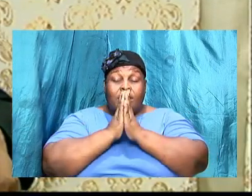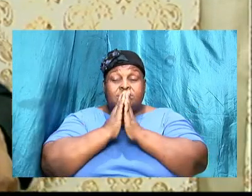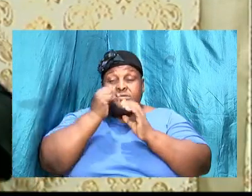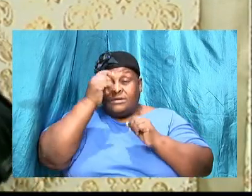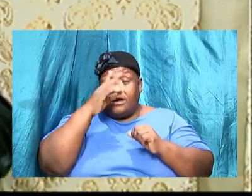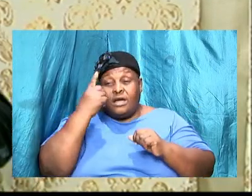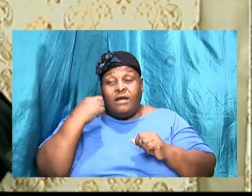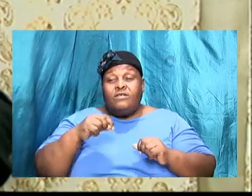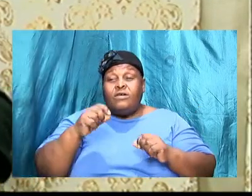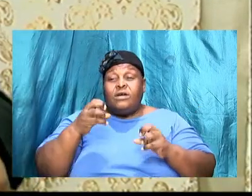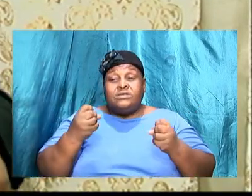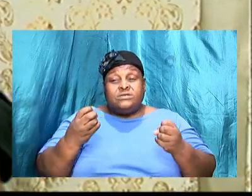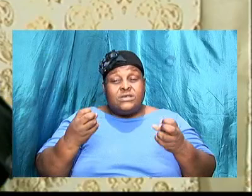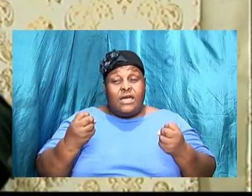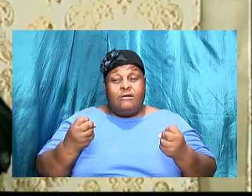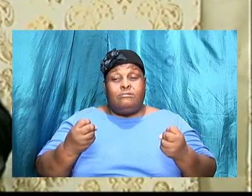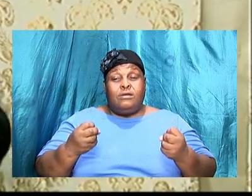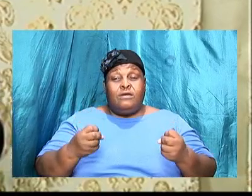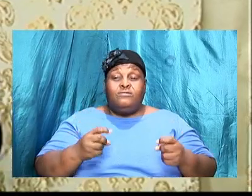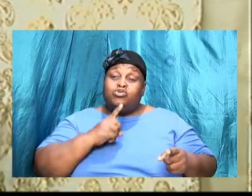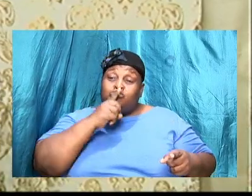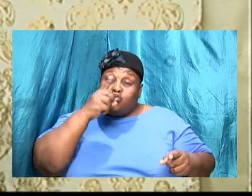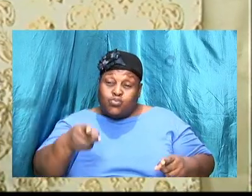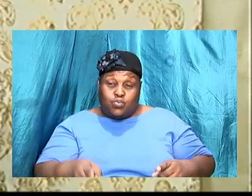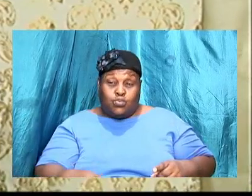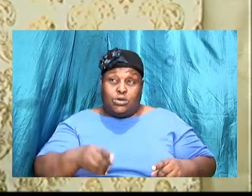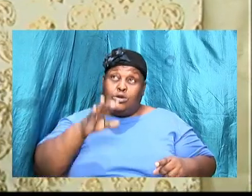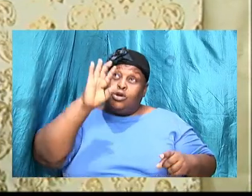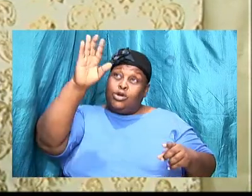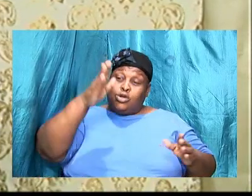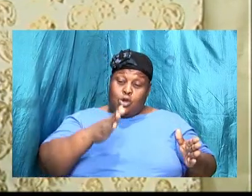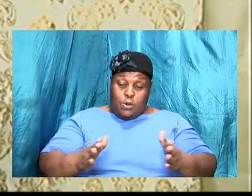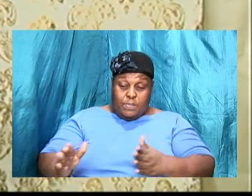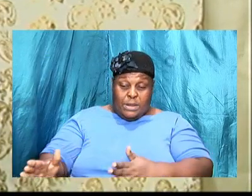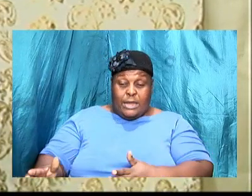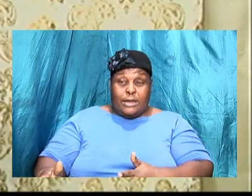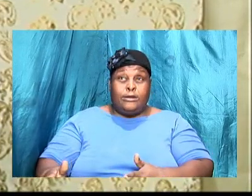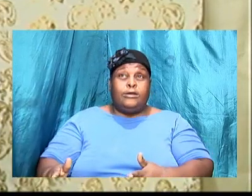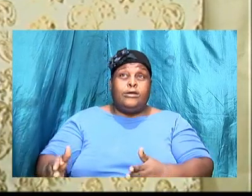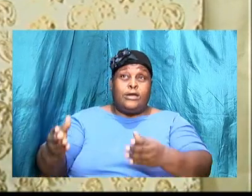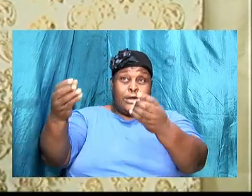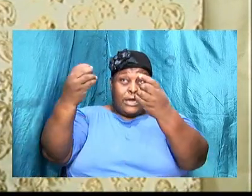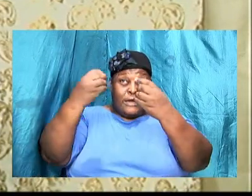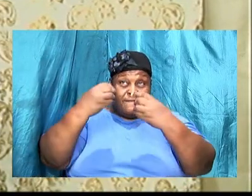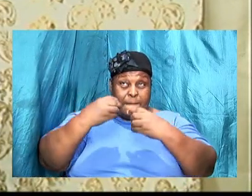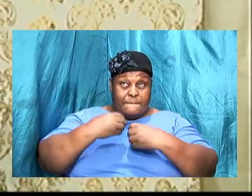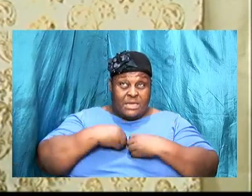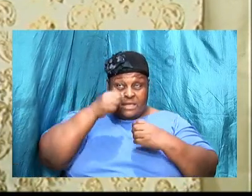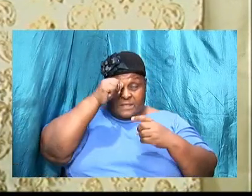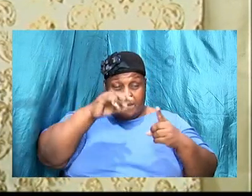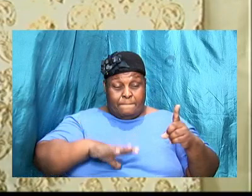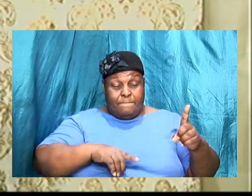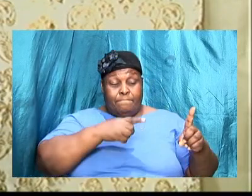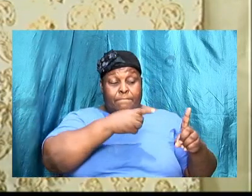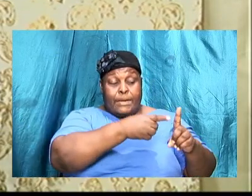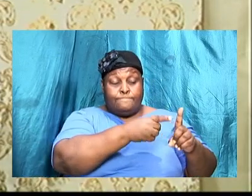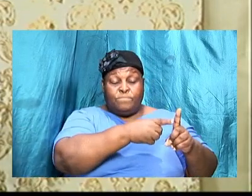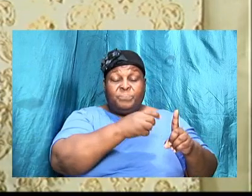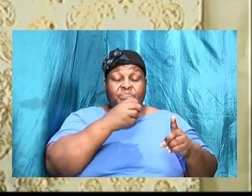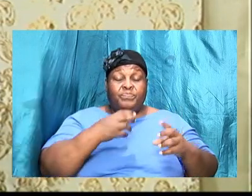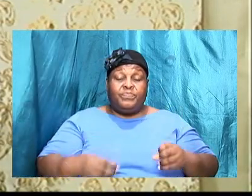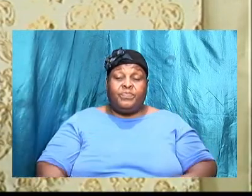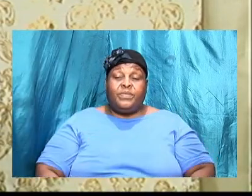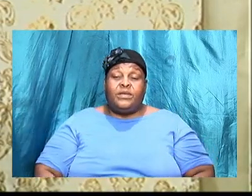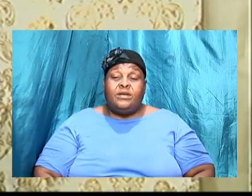this was if this is truly your plan give me a sign so Gideon got the answer